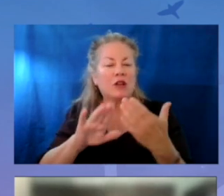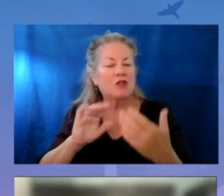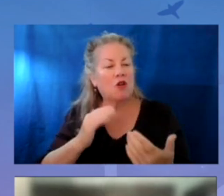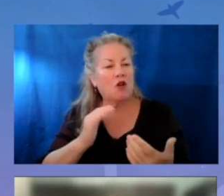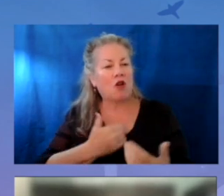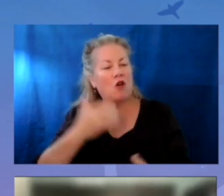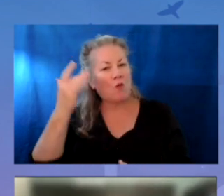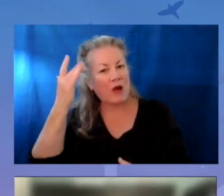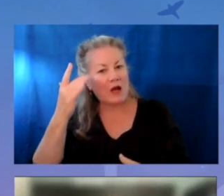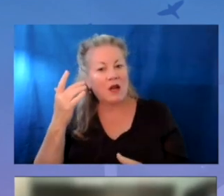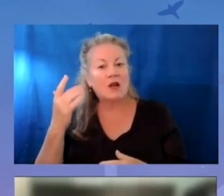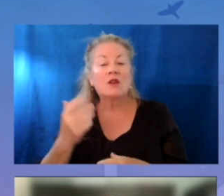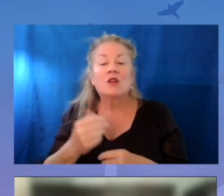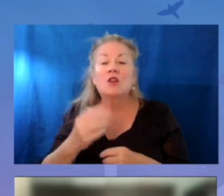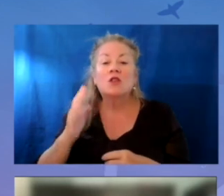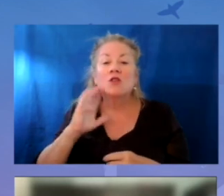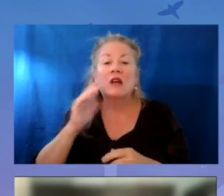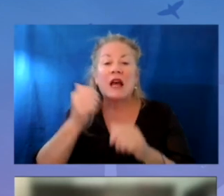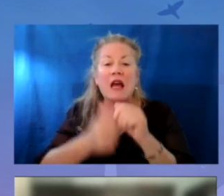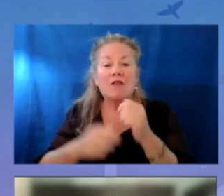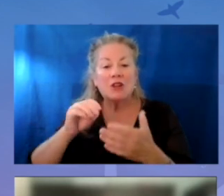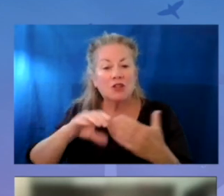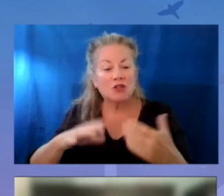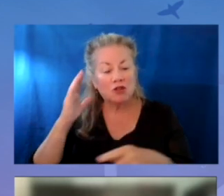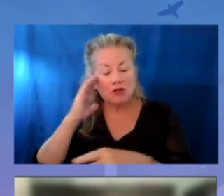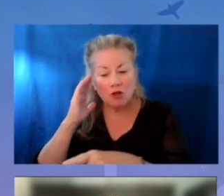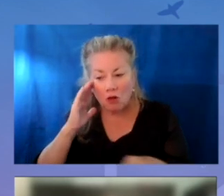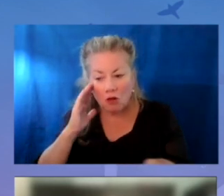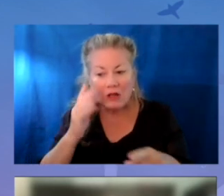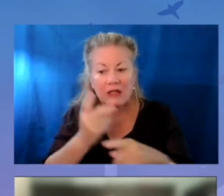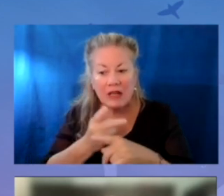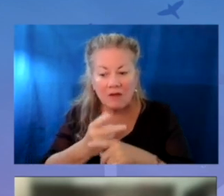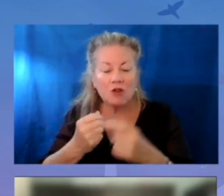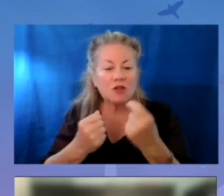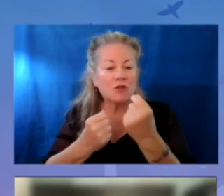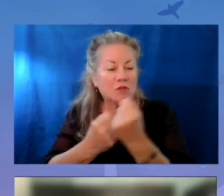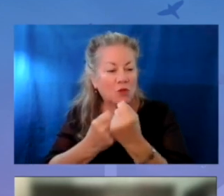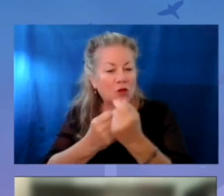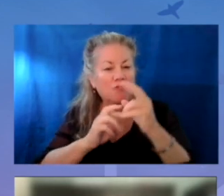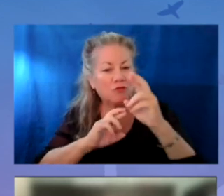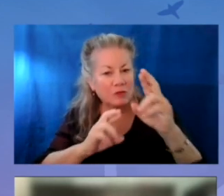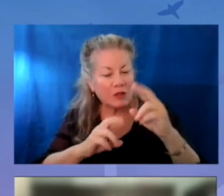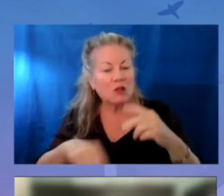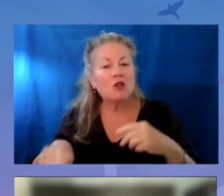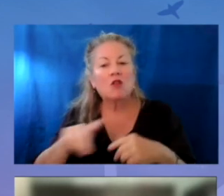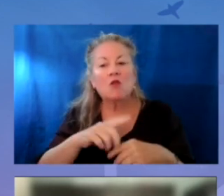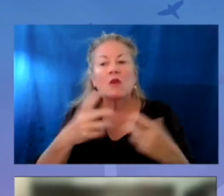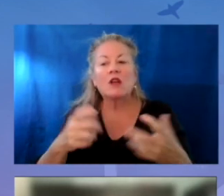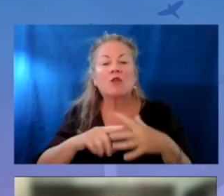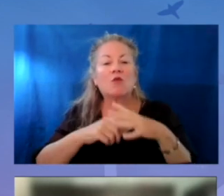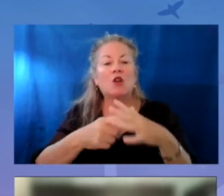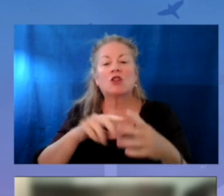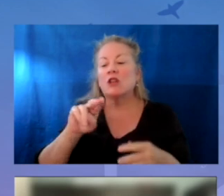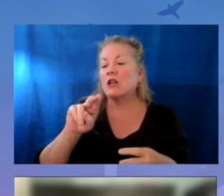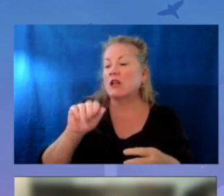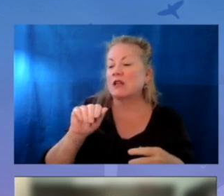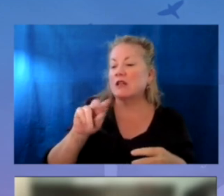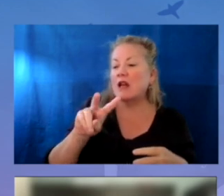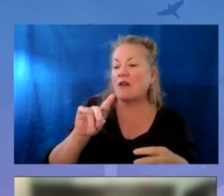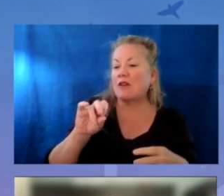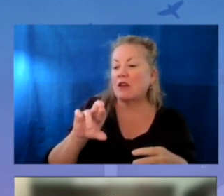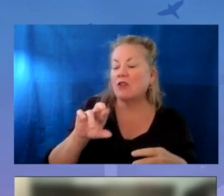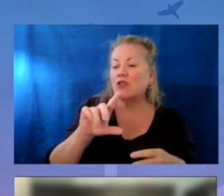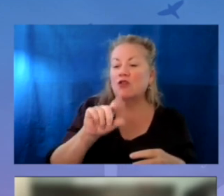alignment with our vision of every student known, cared for, respected, and supported, we launched Navigator in the school year